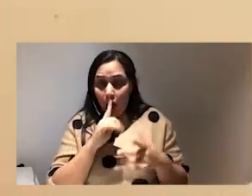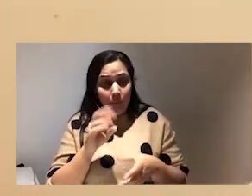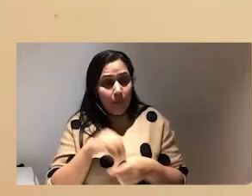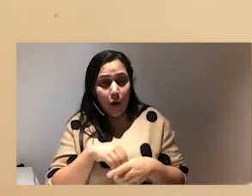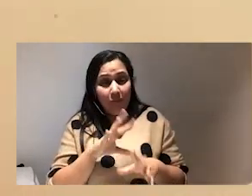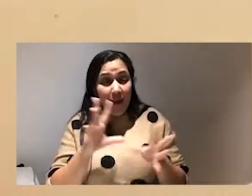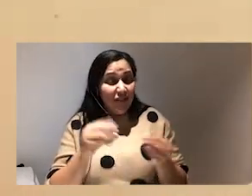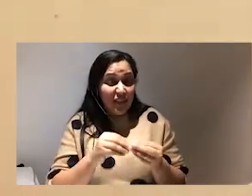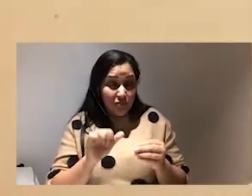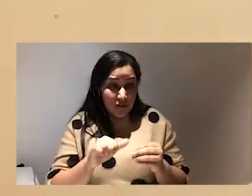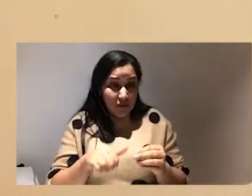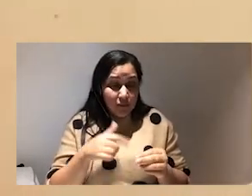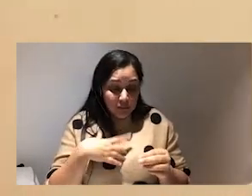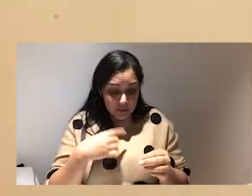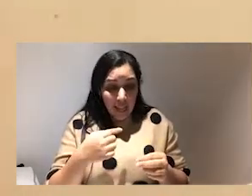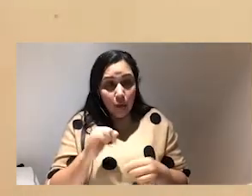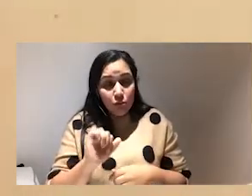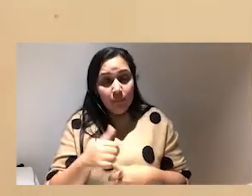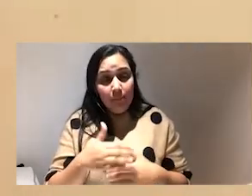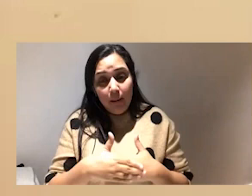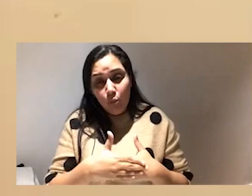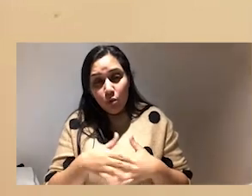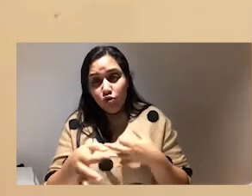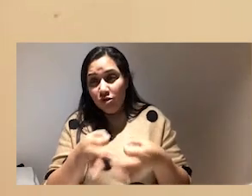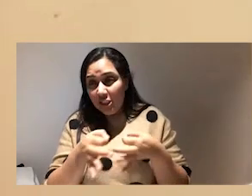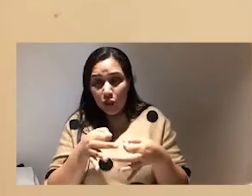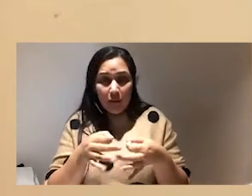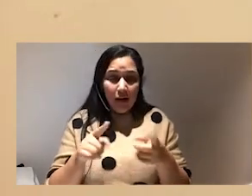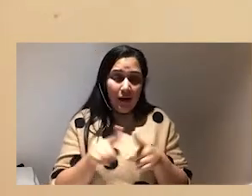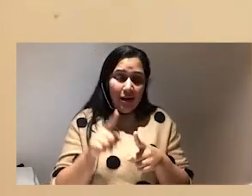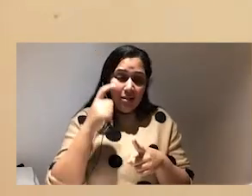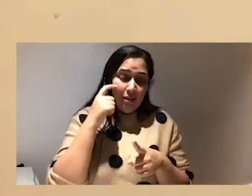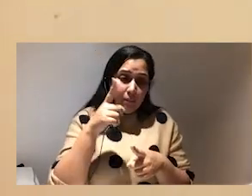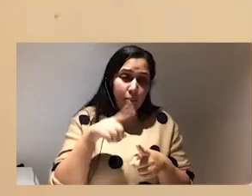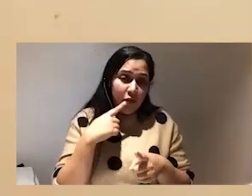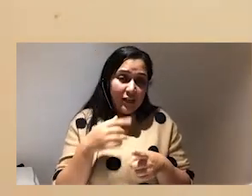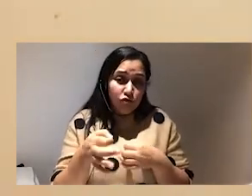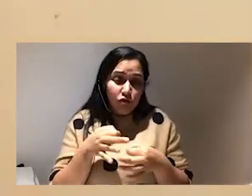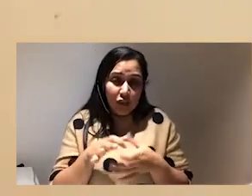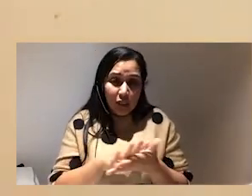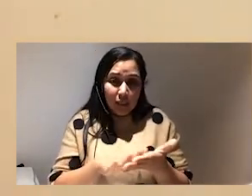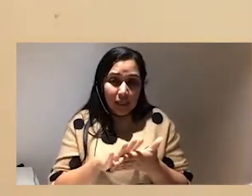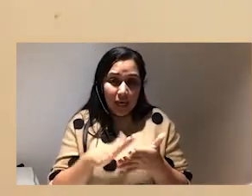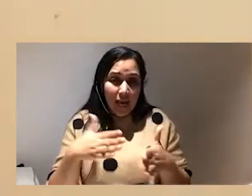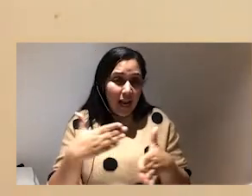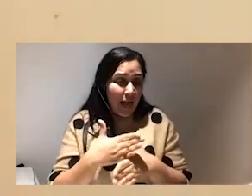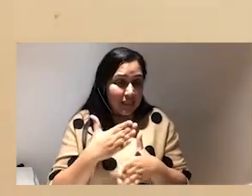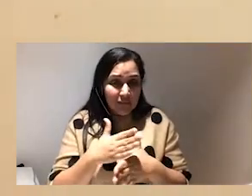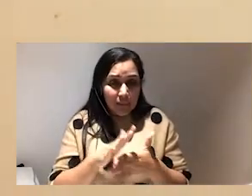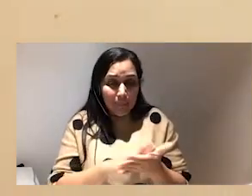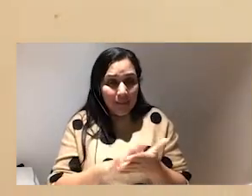every everything right so it allows you to just be a bit more strategic and i think people think strategicness in activism means